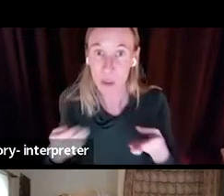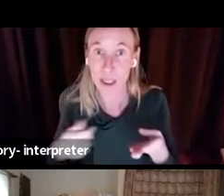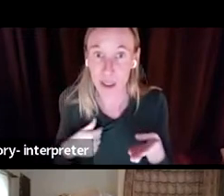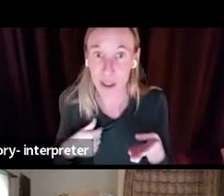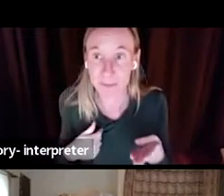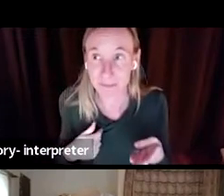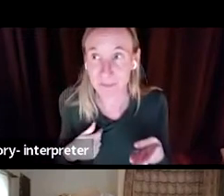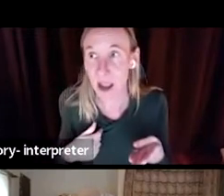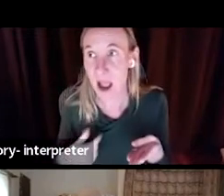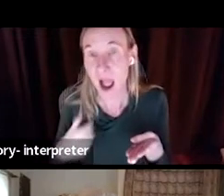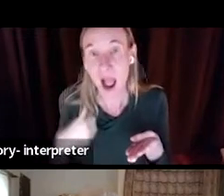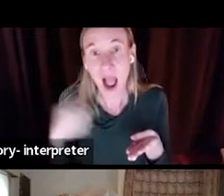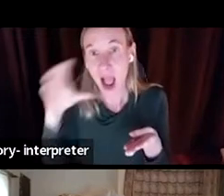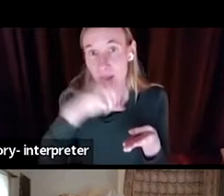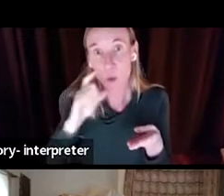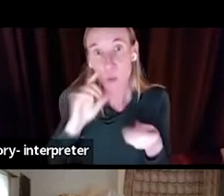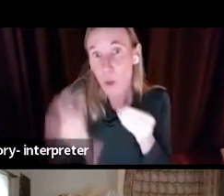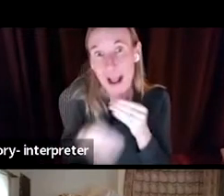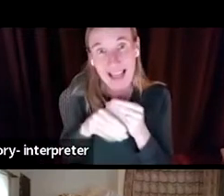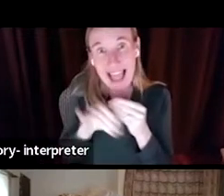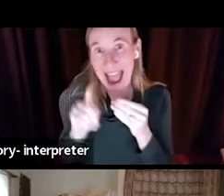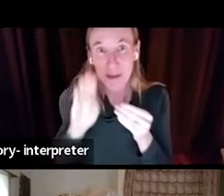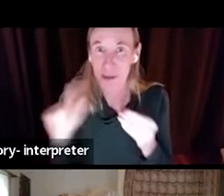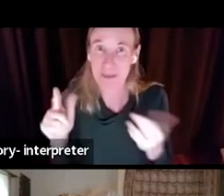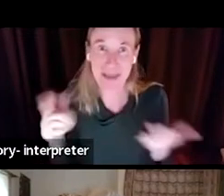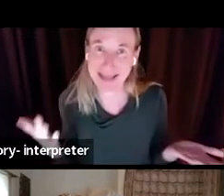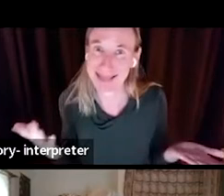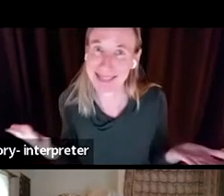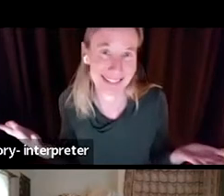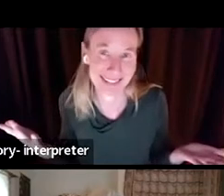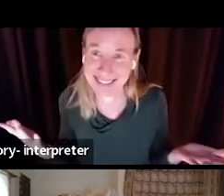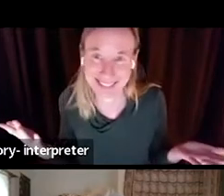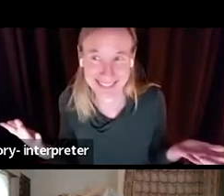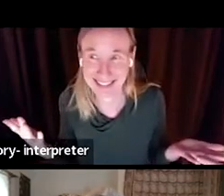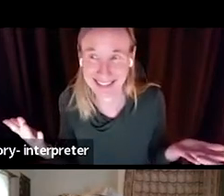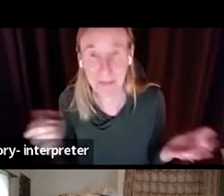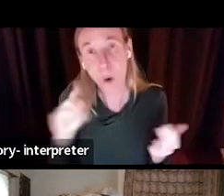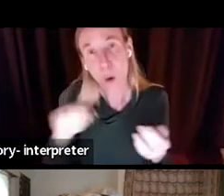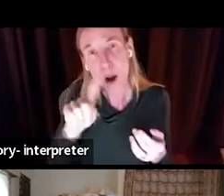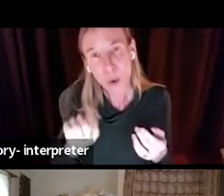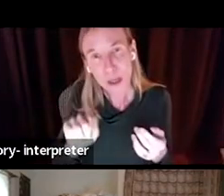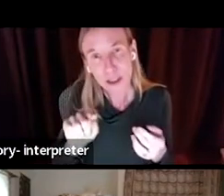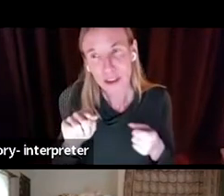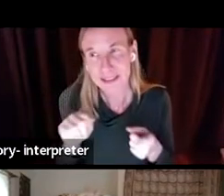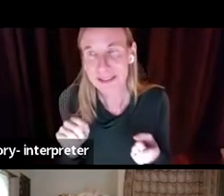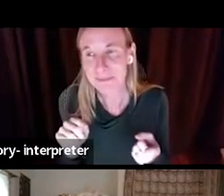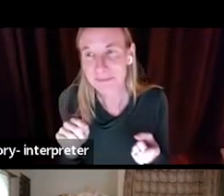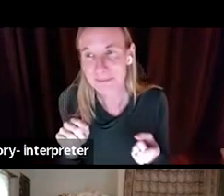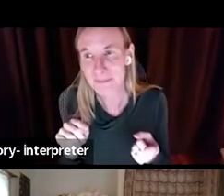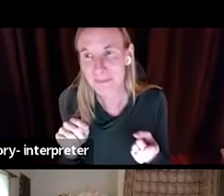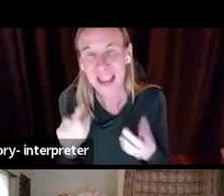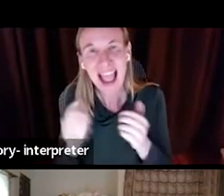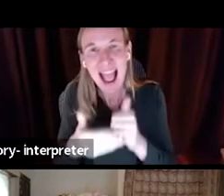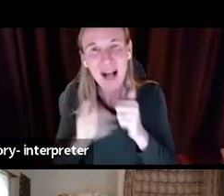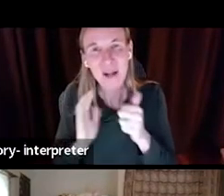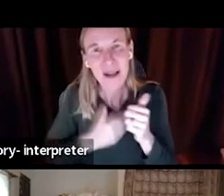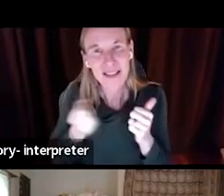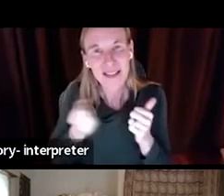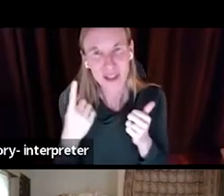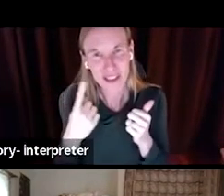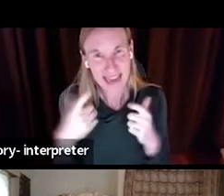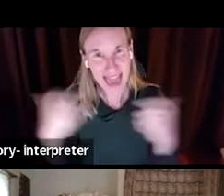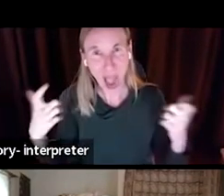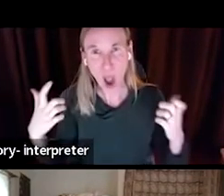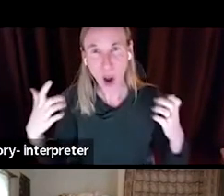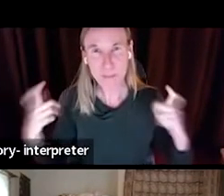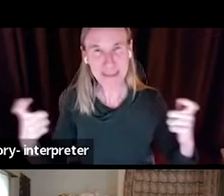assume we will add this to our bill. Um, one question I have for you is also help us understand how big this community